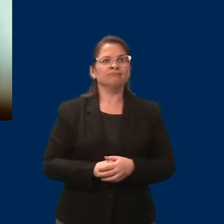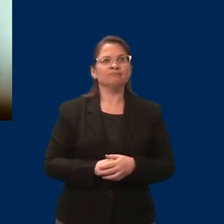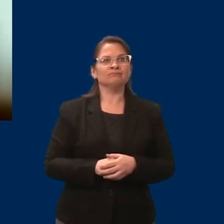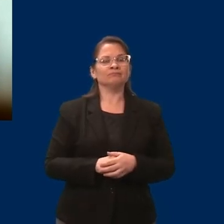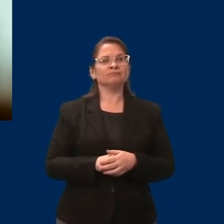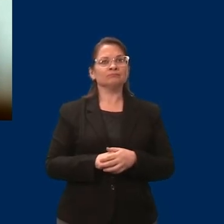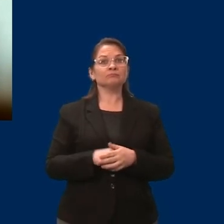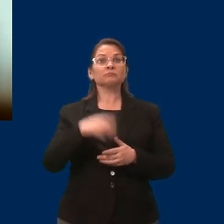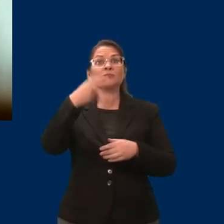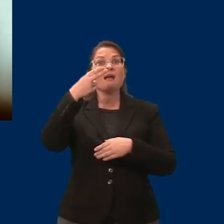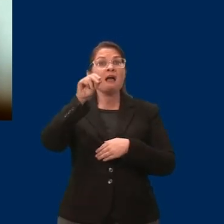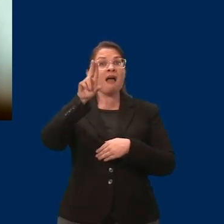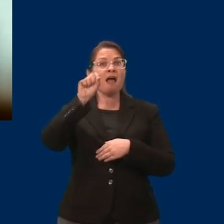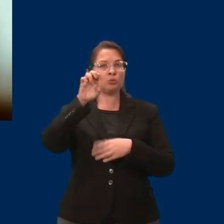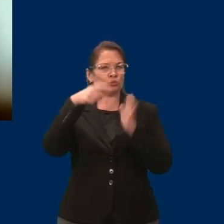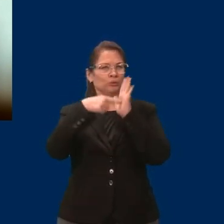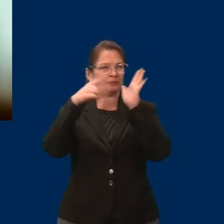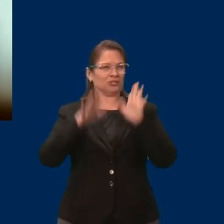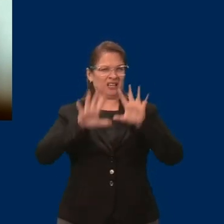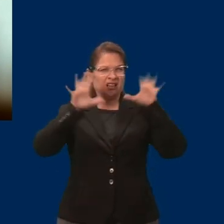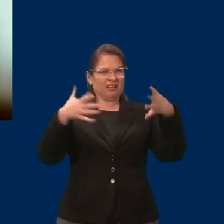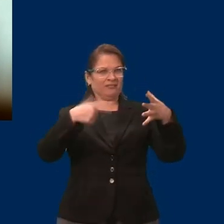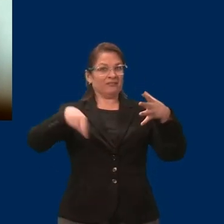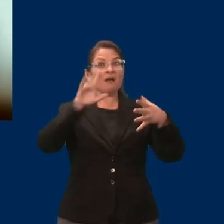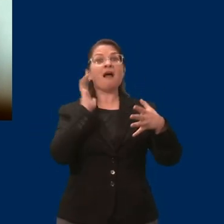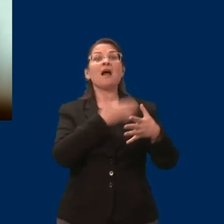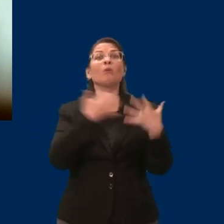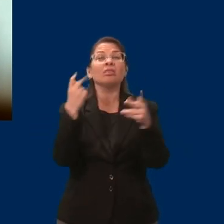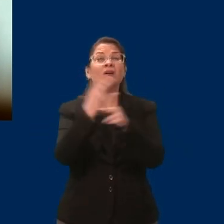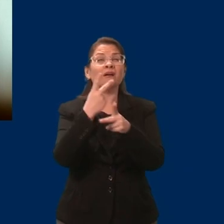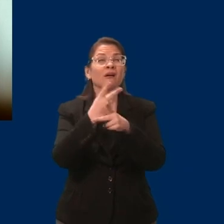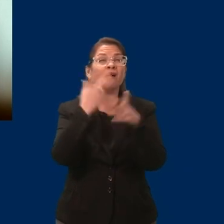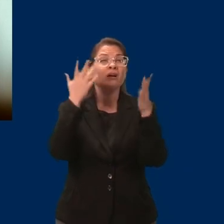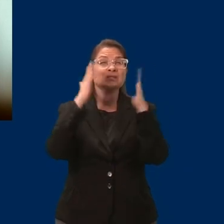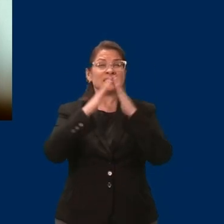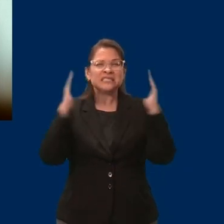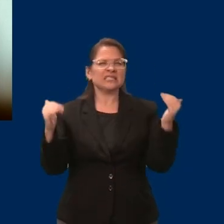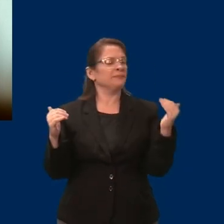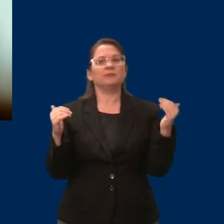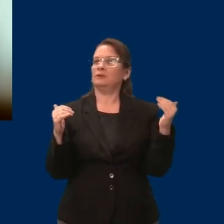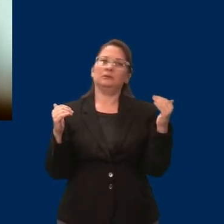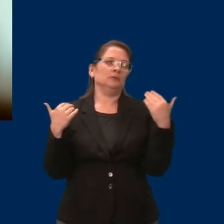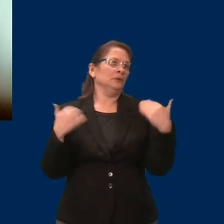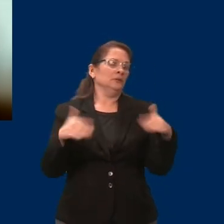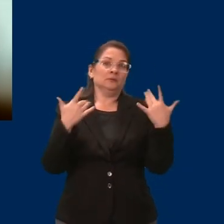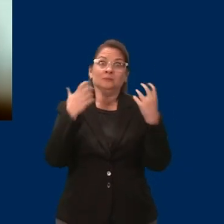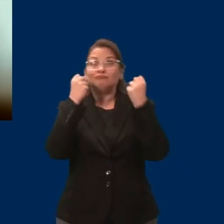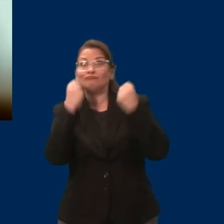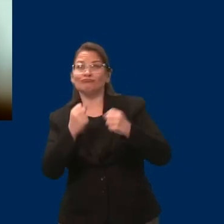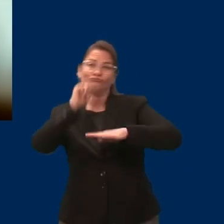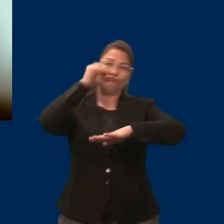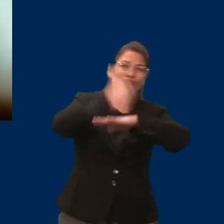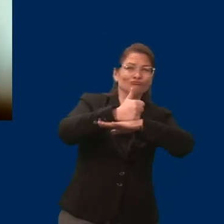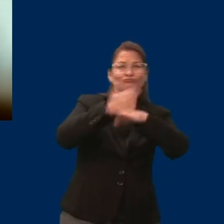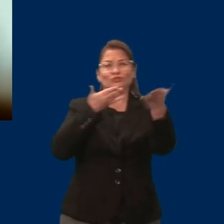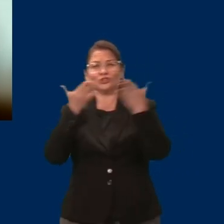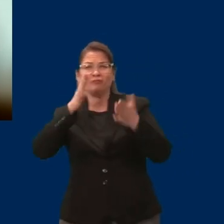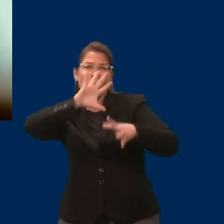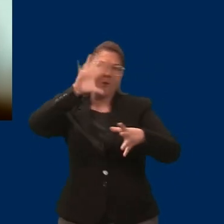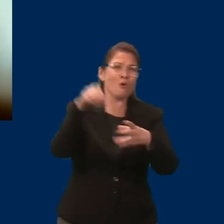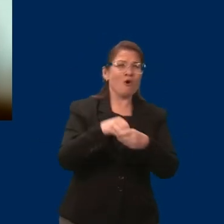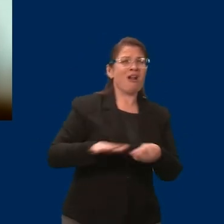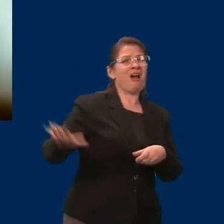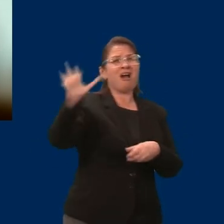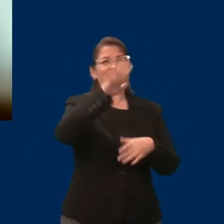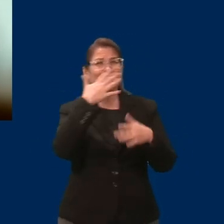system is not set up to serve people. It is not set up to address health issues